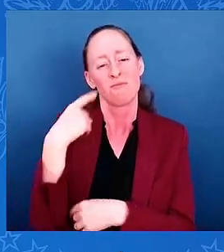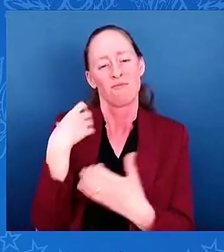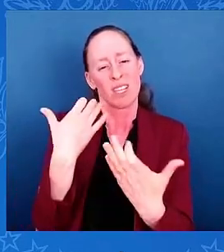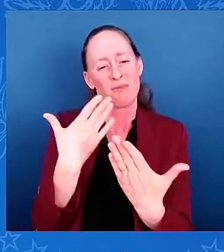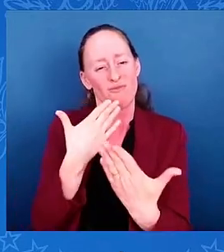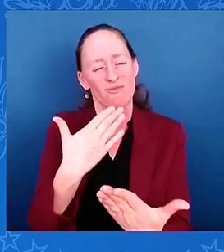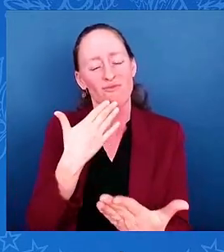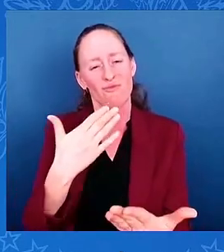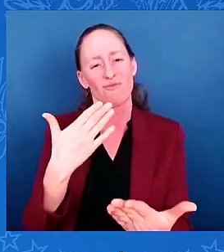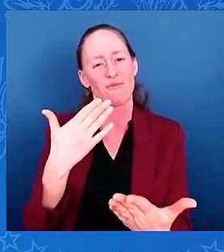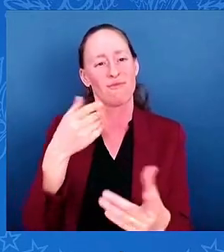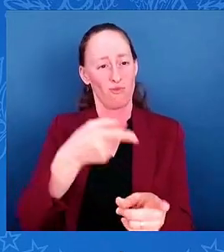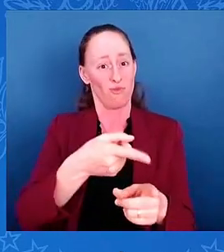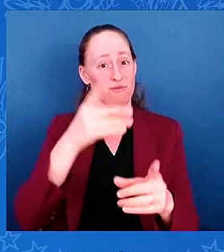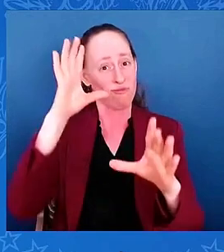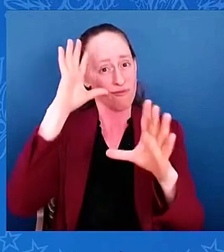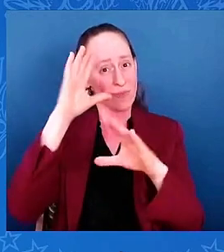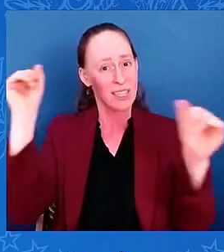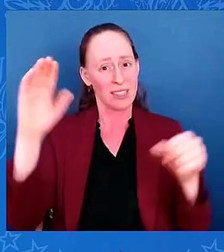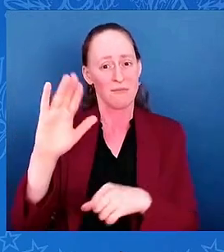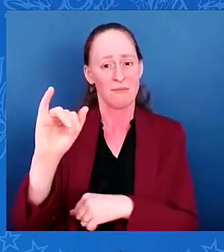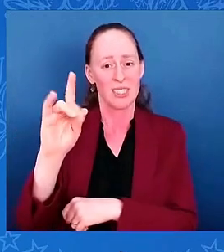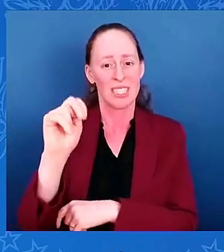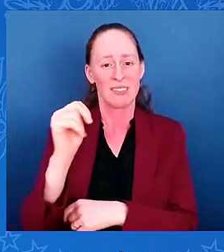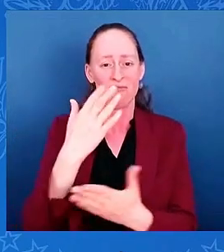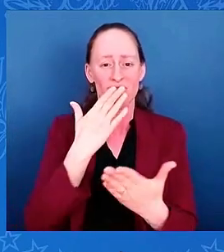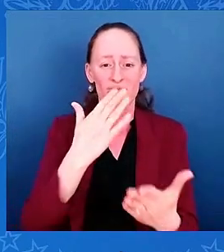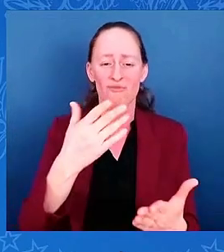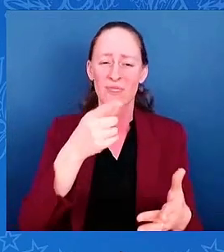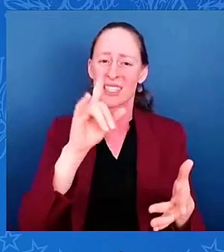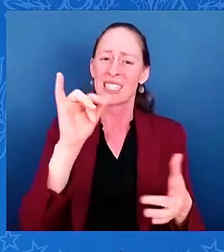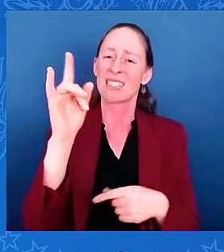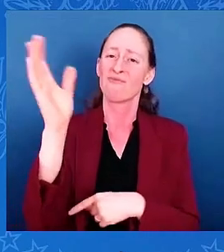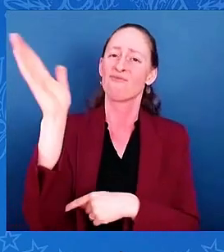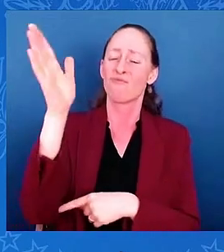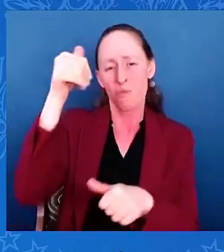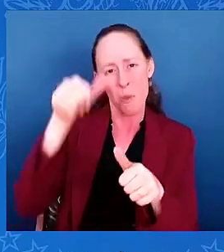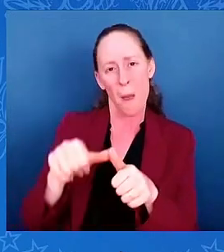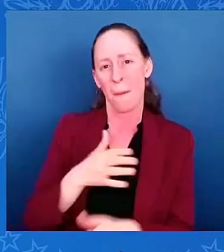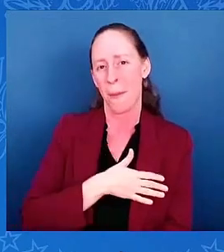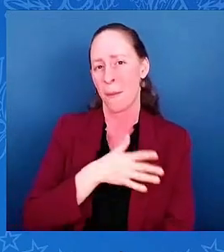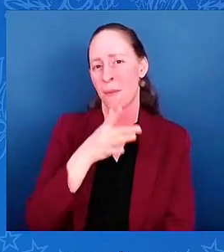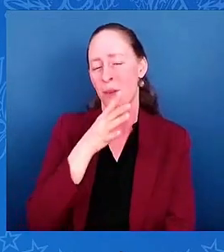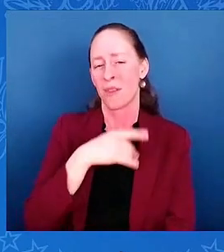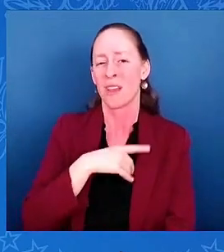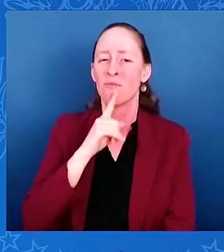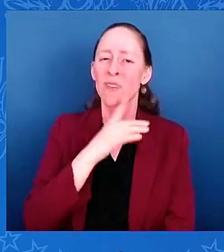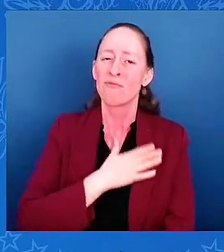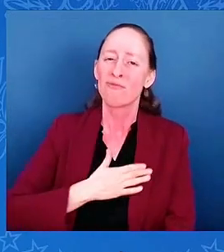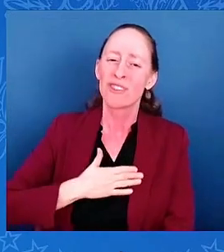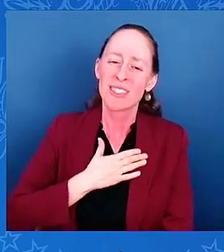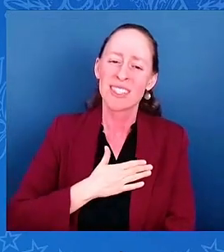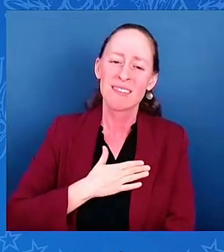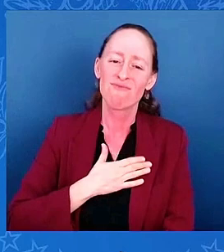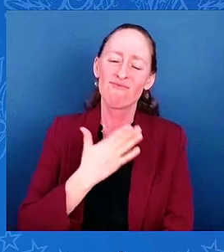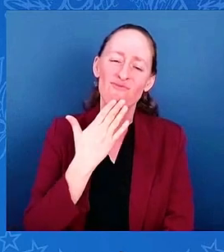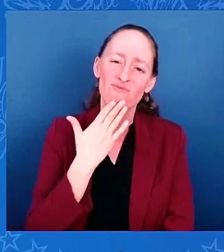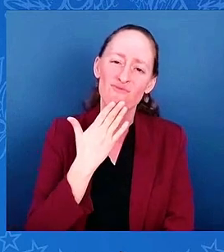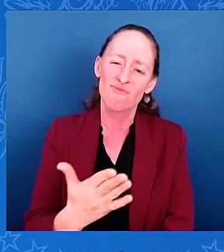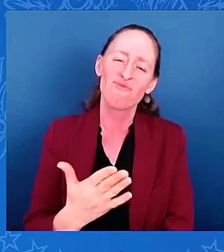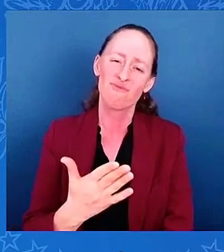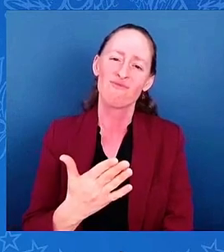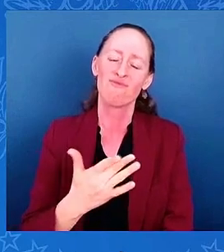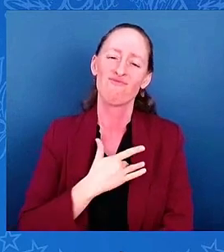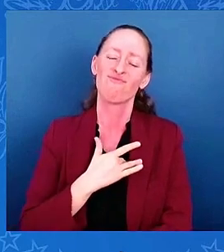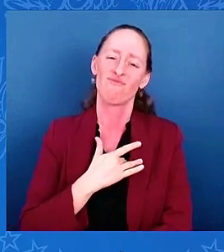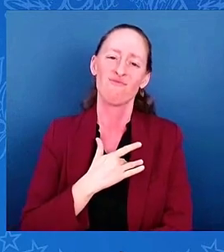mother last year. That meant a lot to our family. The amazing thing about sports is how they can bring